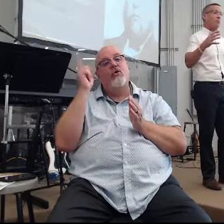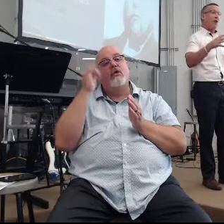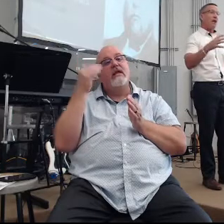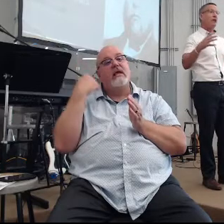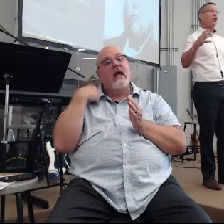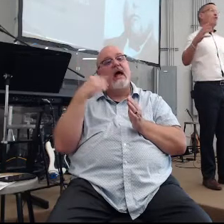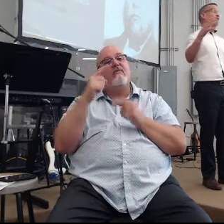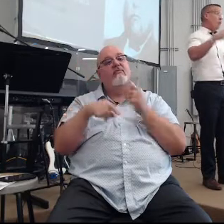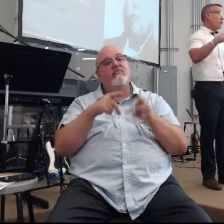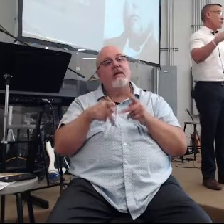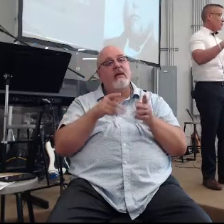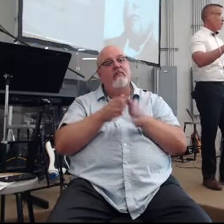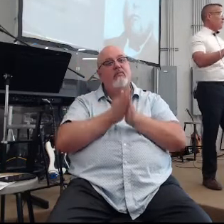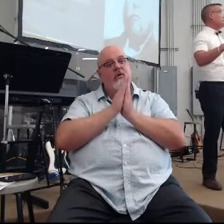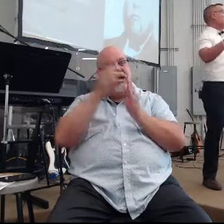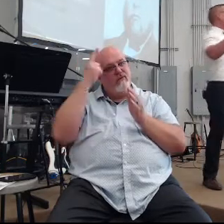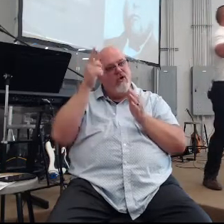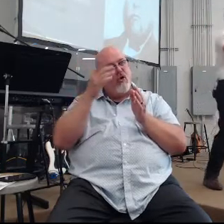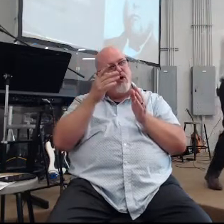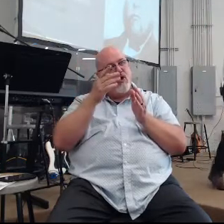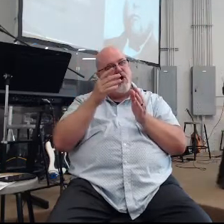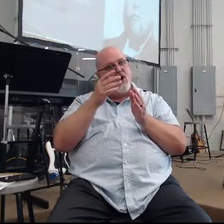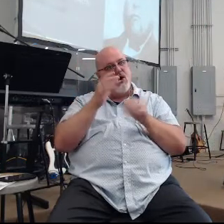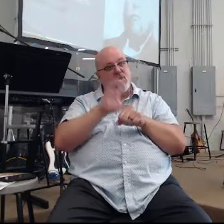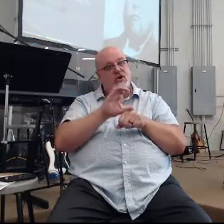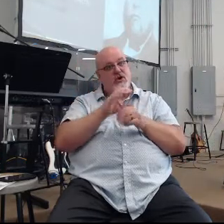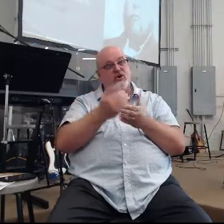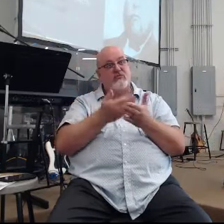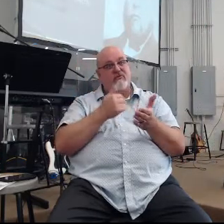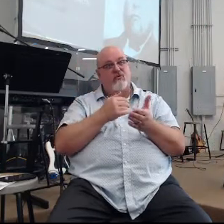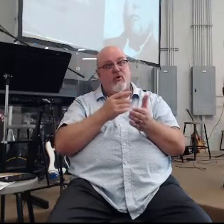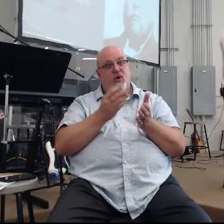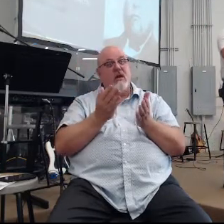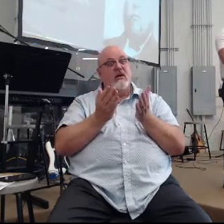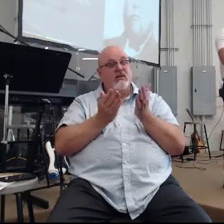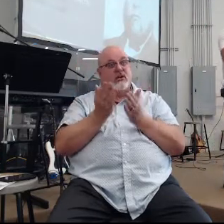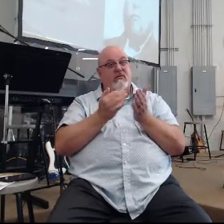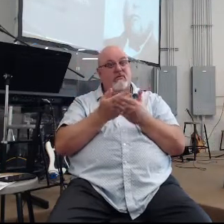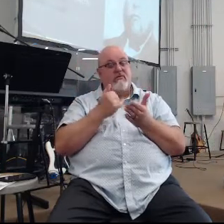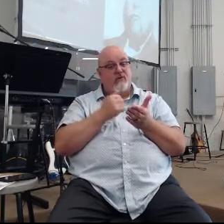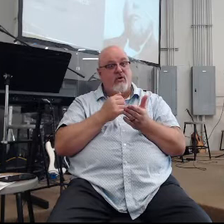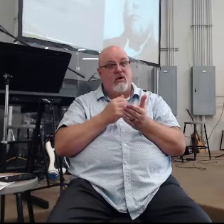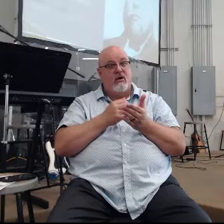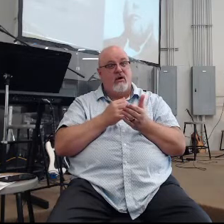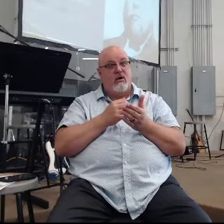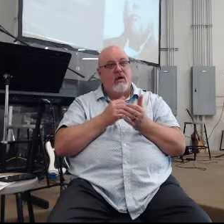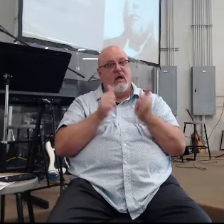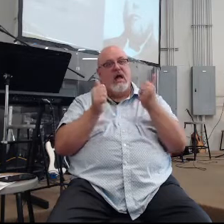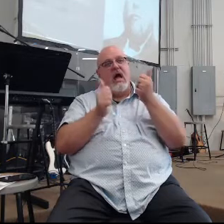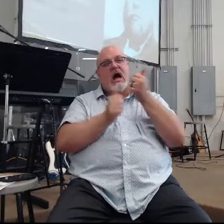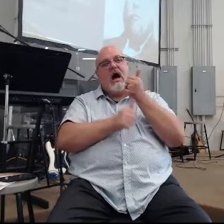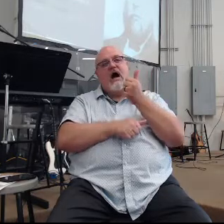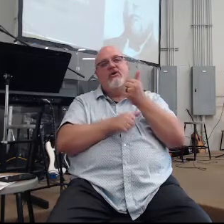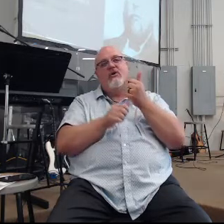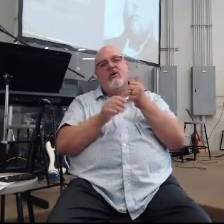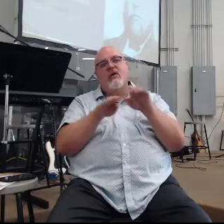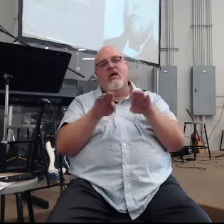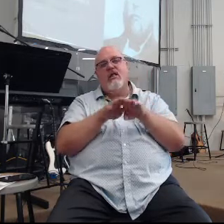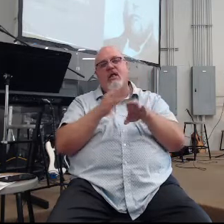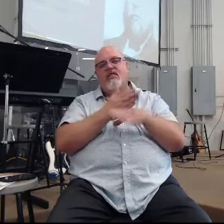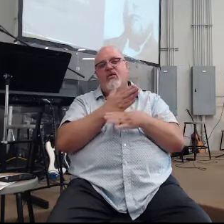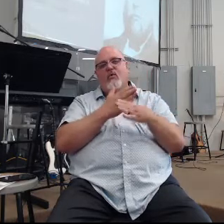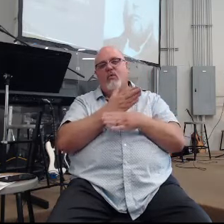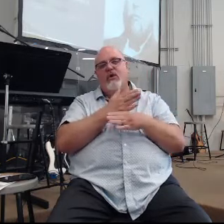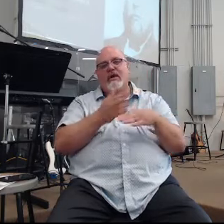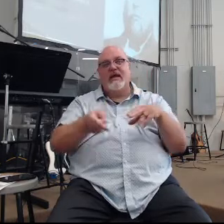people praying for the service, before the service, as we do, he, under the wooden platform on which he